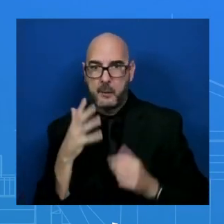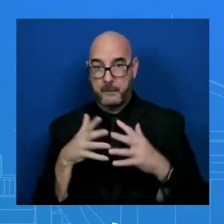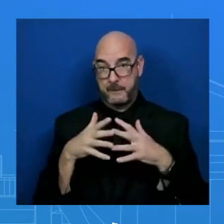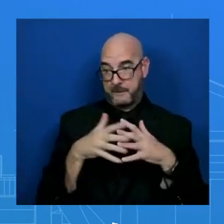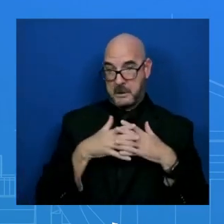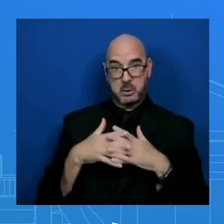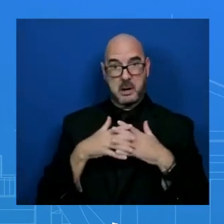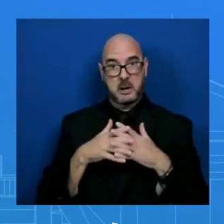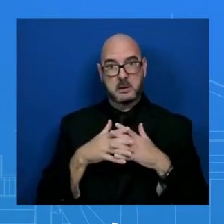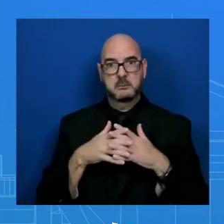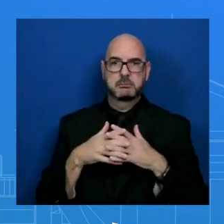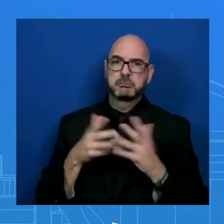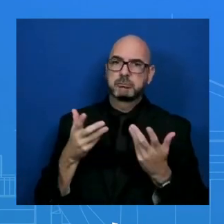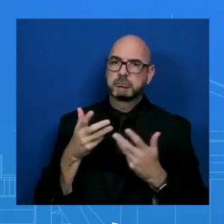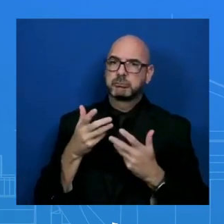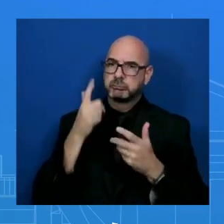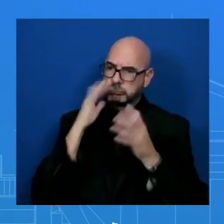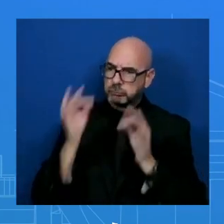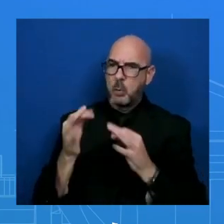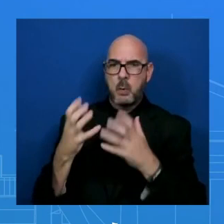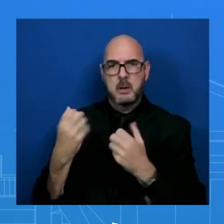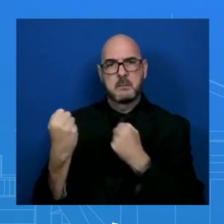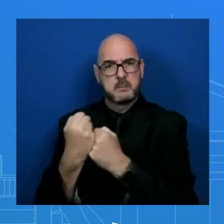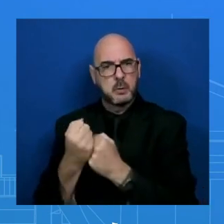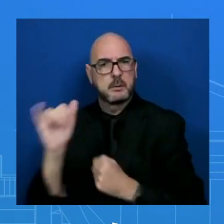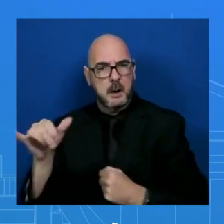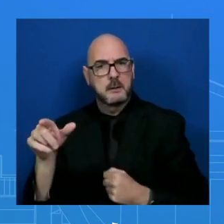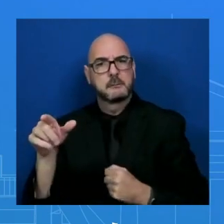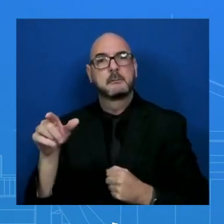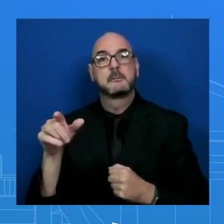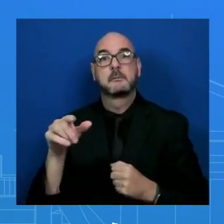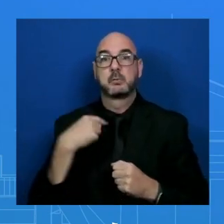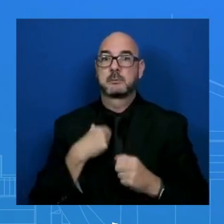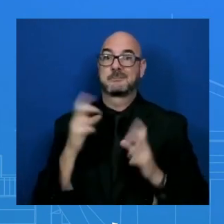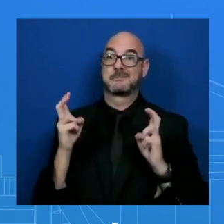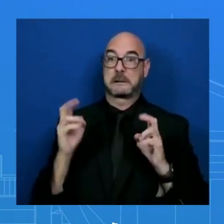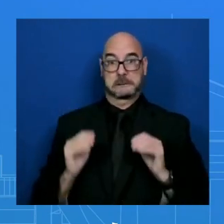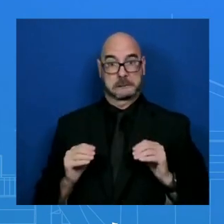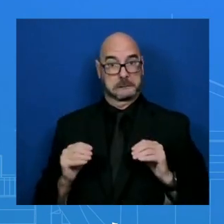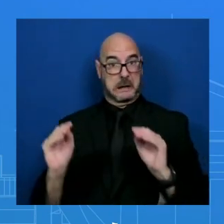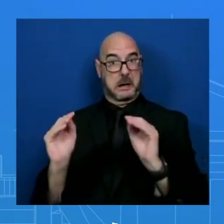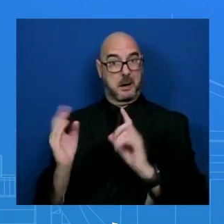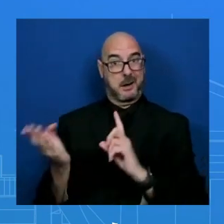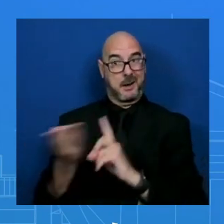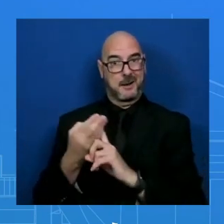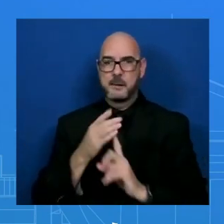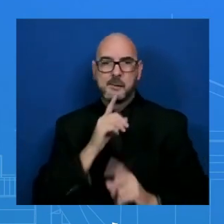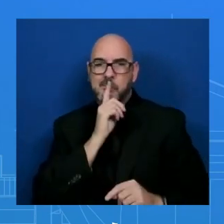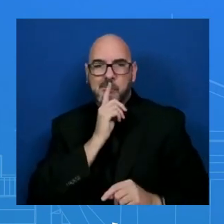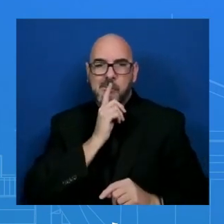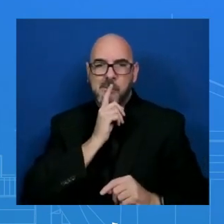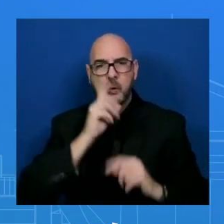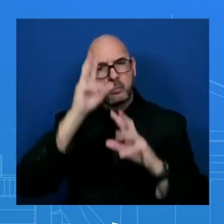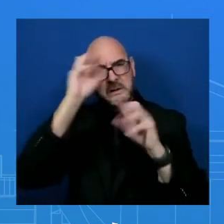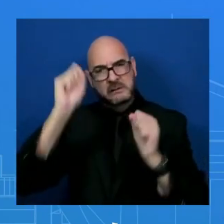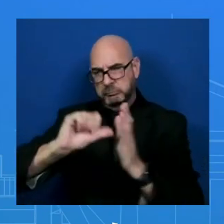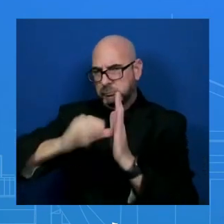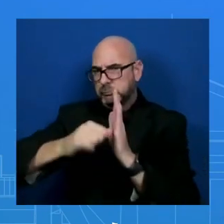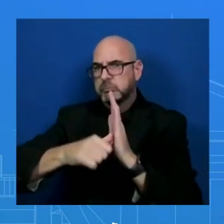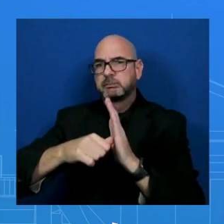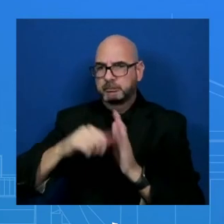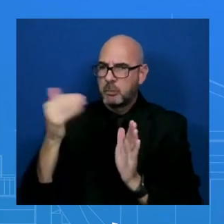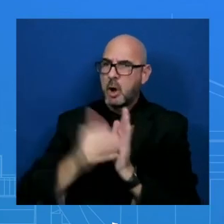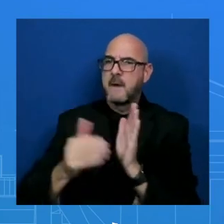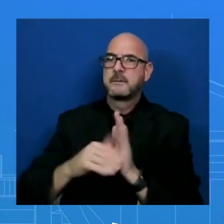And with the question of quote-unquote selling it, the President has made clear repeatedly since this conflict began what the